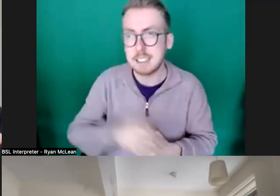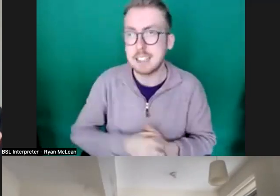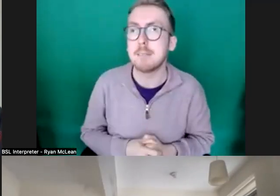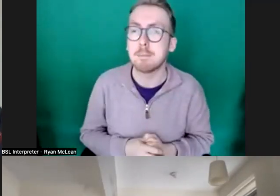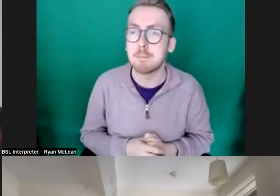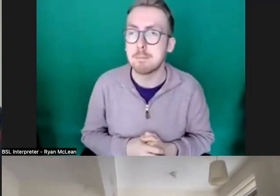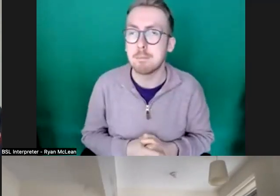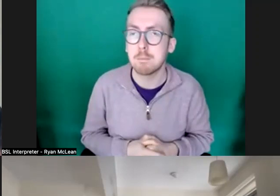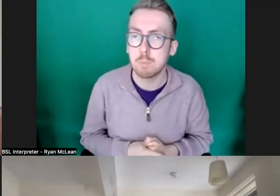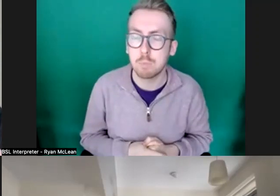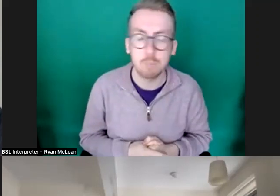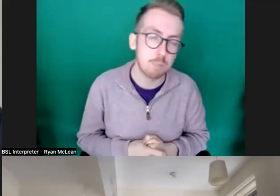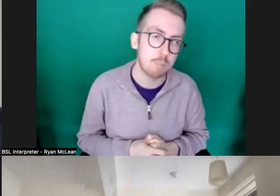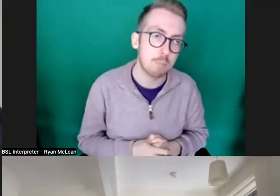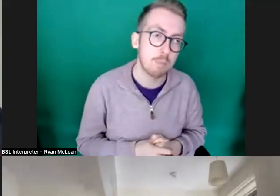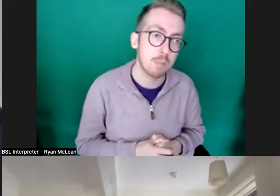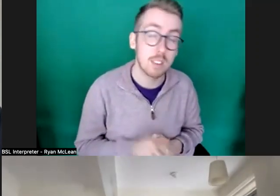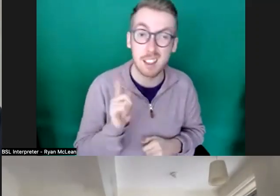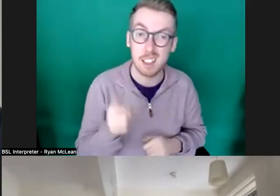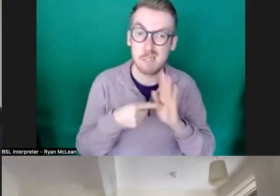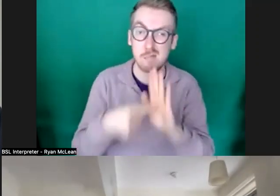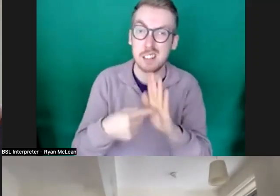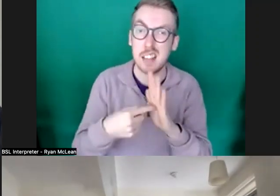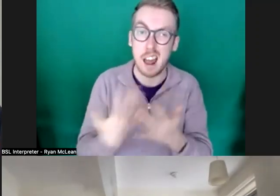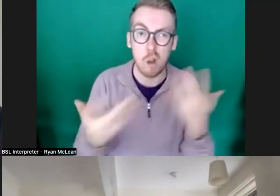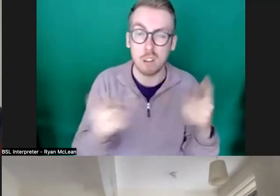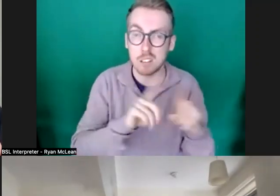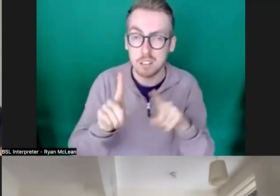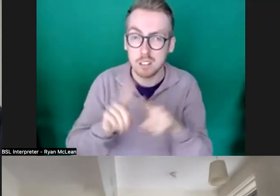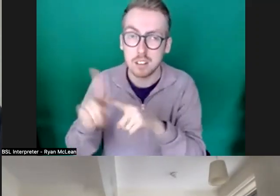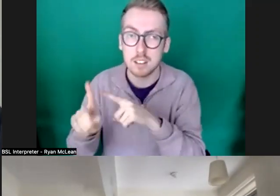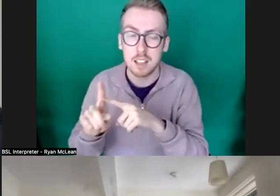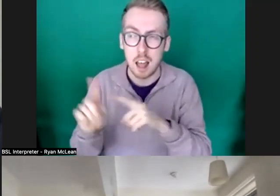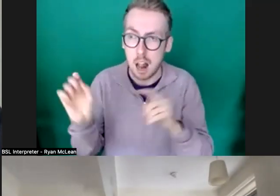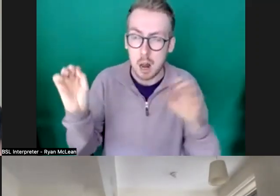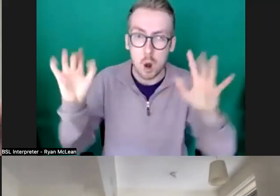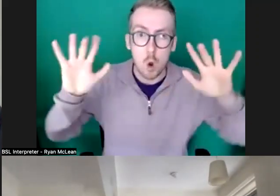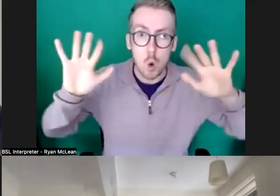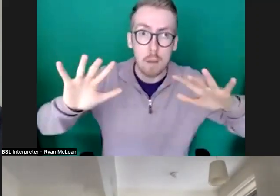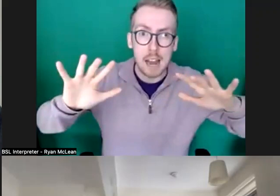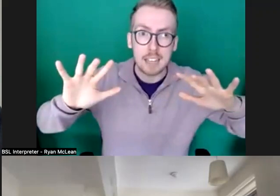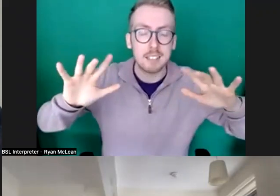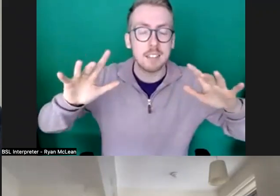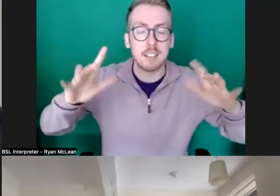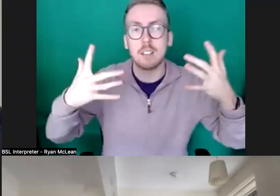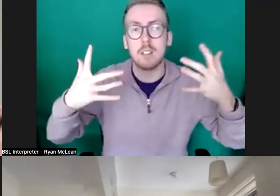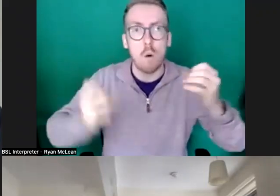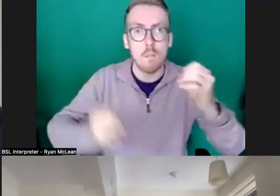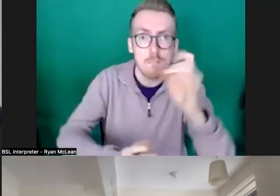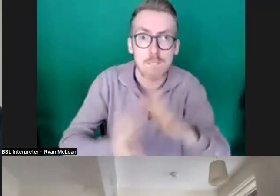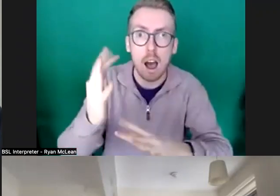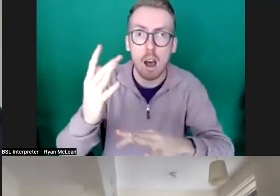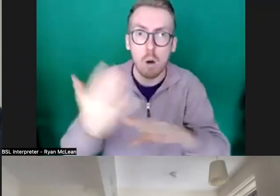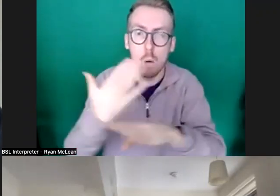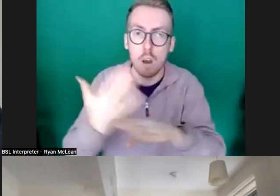and uh they present obviously lots of kind of illuminated kind of work or maybe fire based kind of work things like